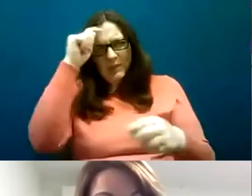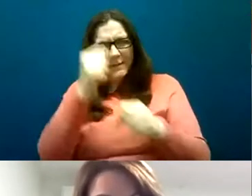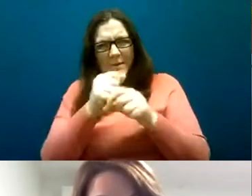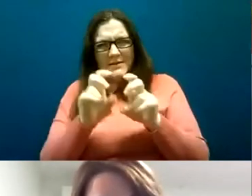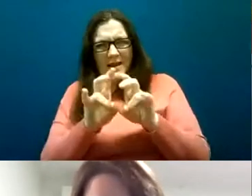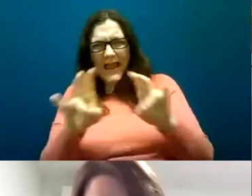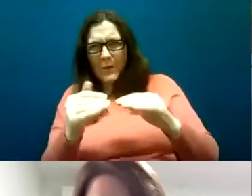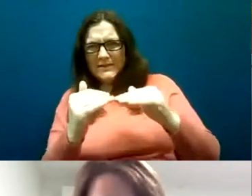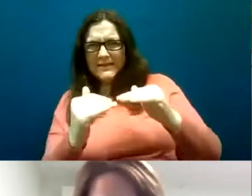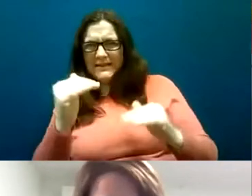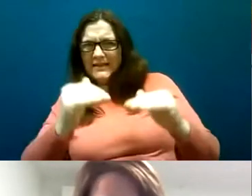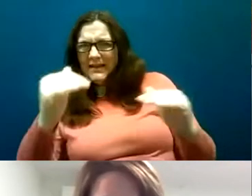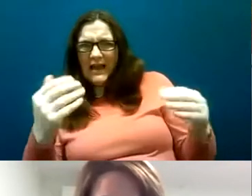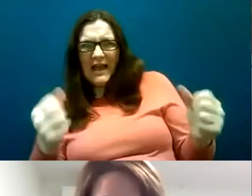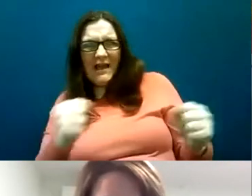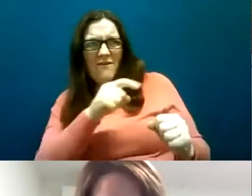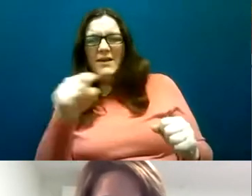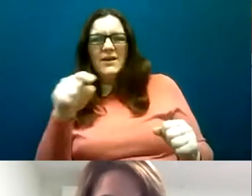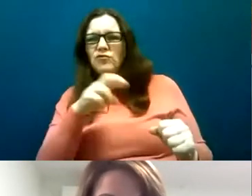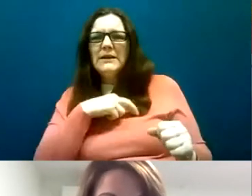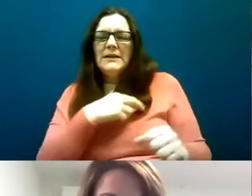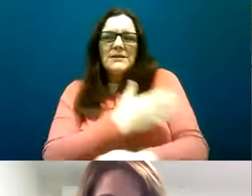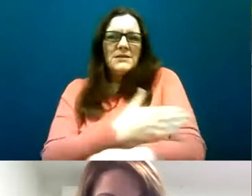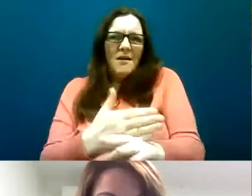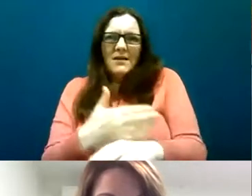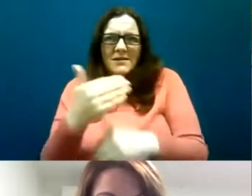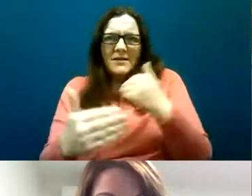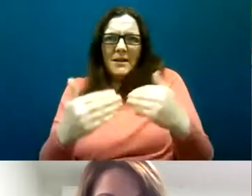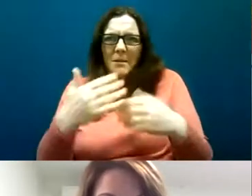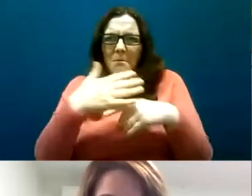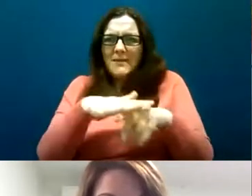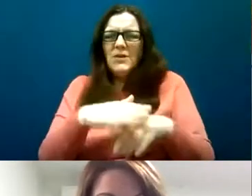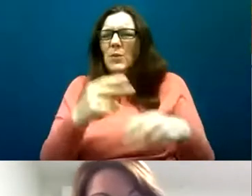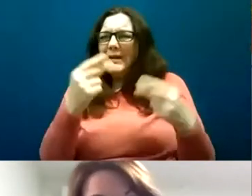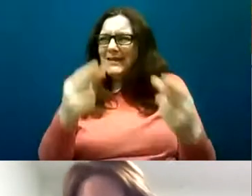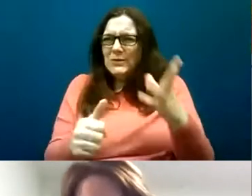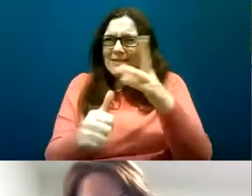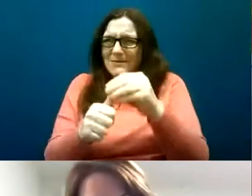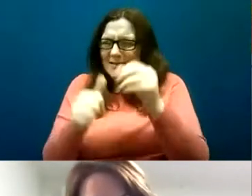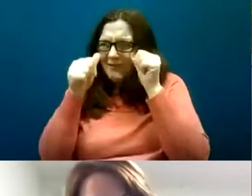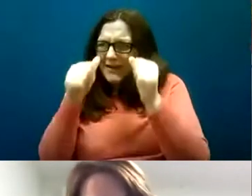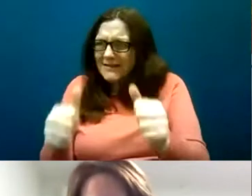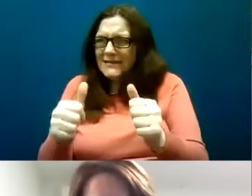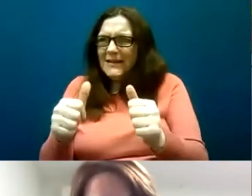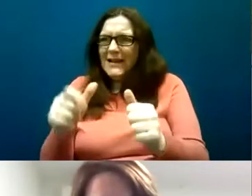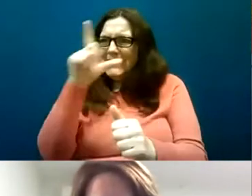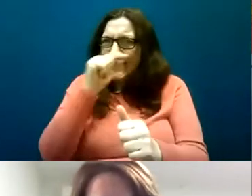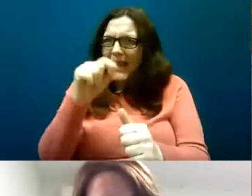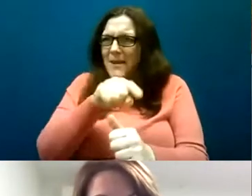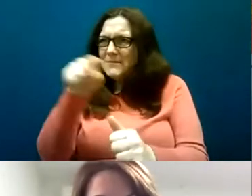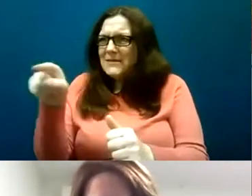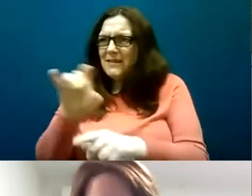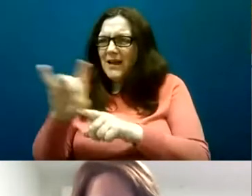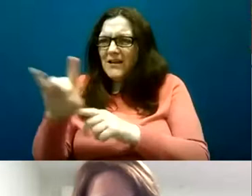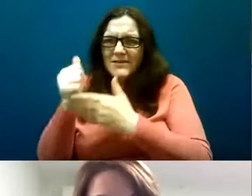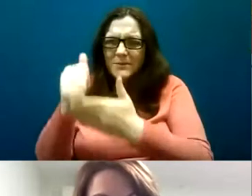unless we really identify the specific challenges and needs the populations have and to name those supports